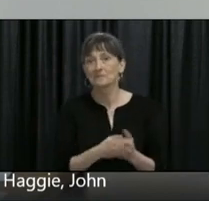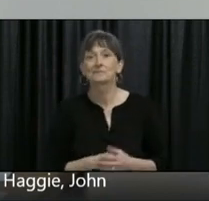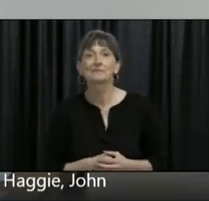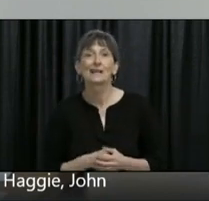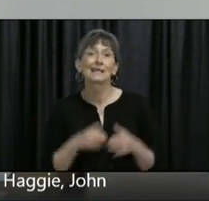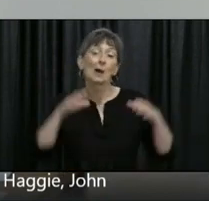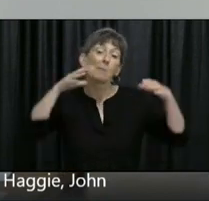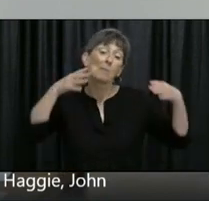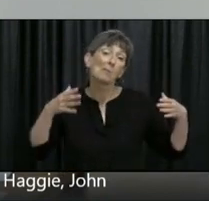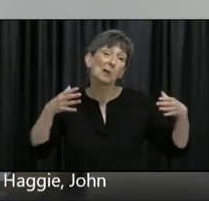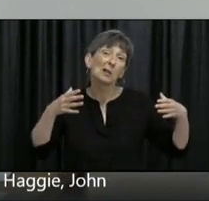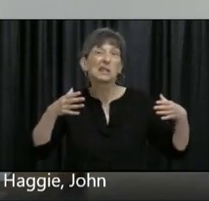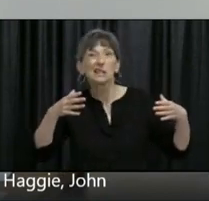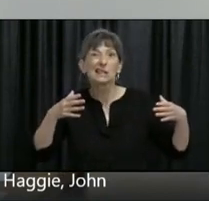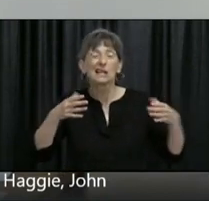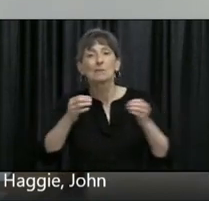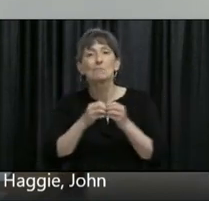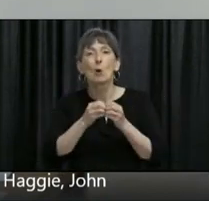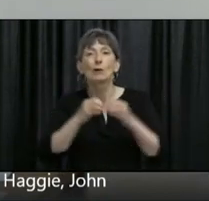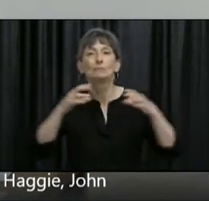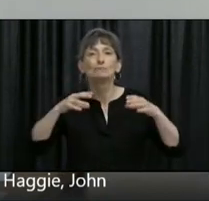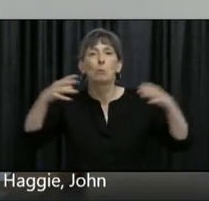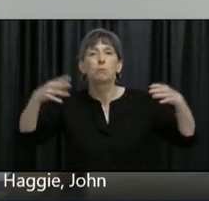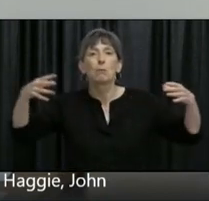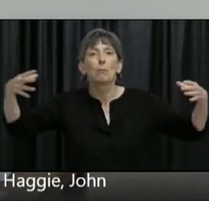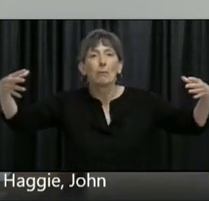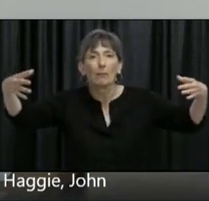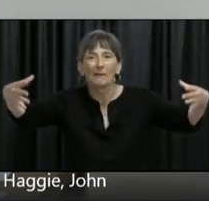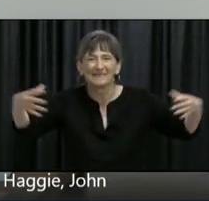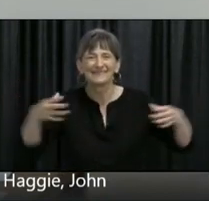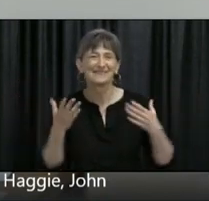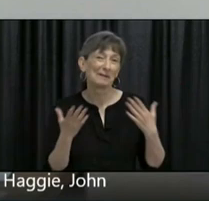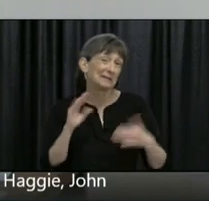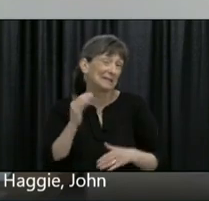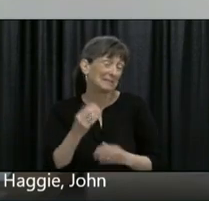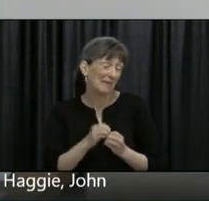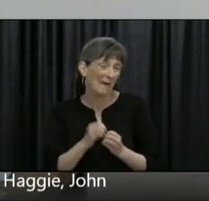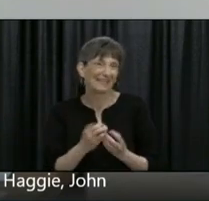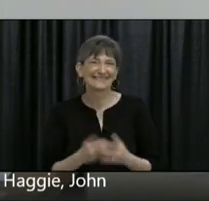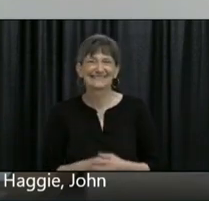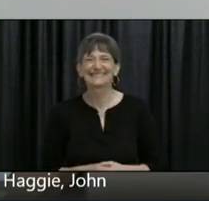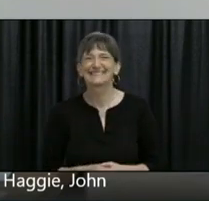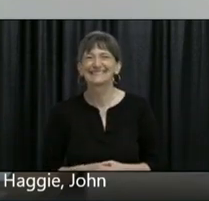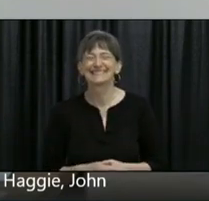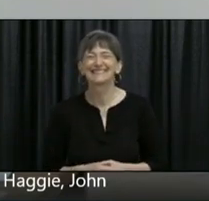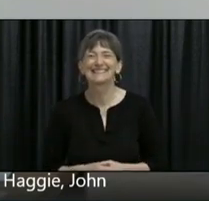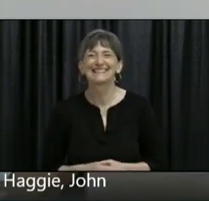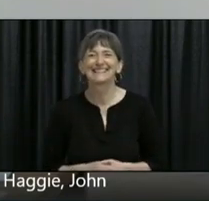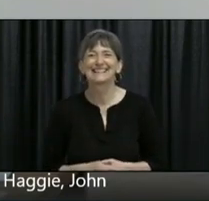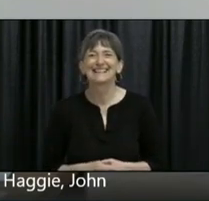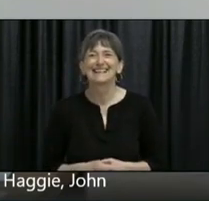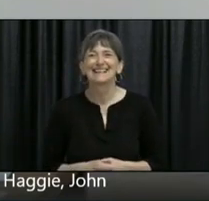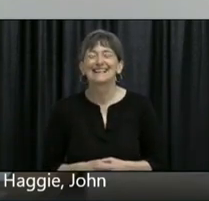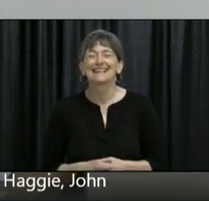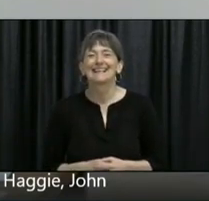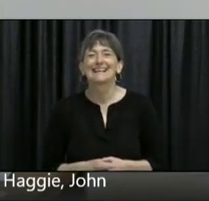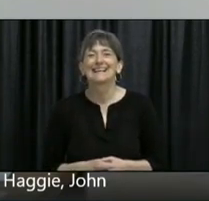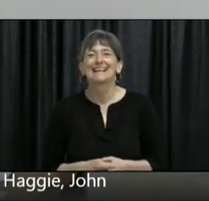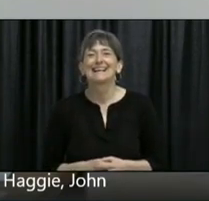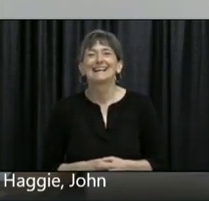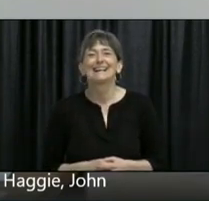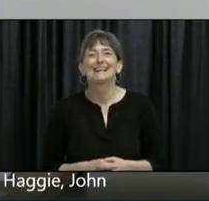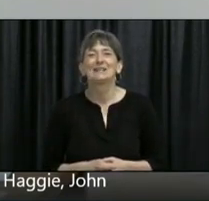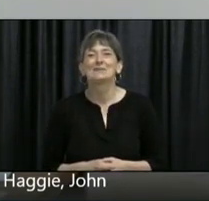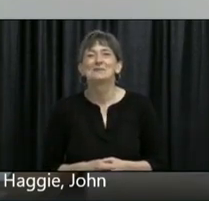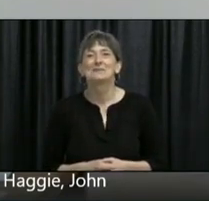a bubble now and more a bubbling, perhaps. The issue, however, and we saw this when